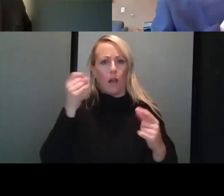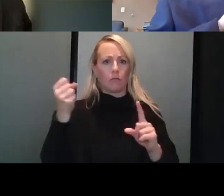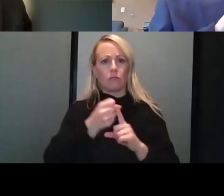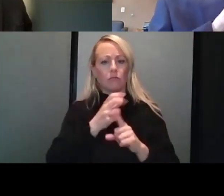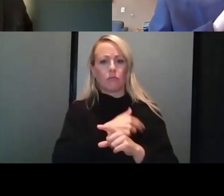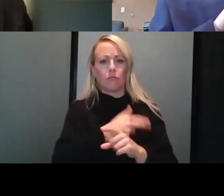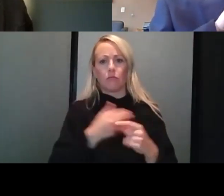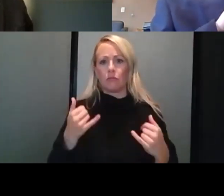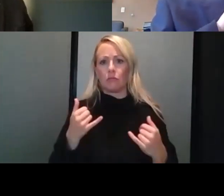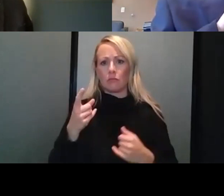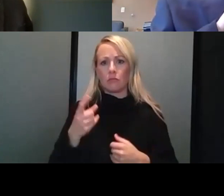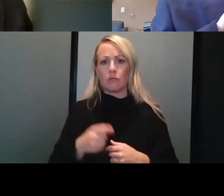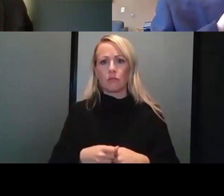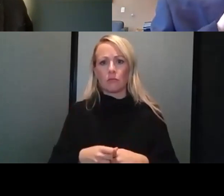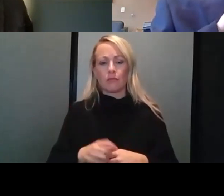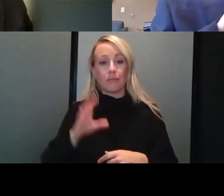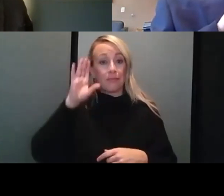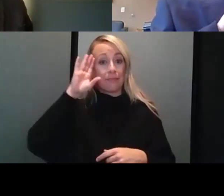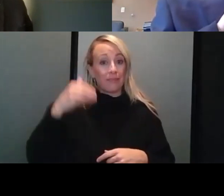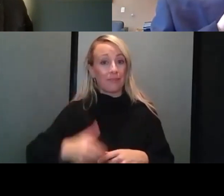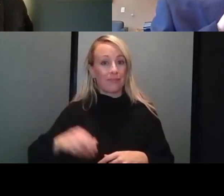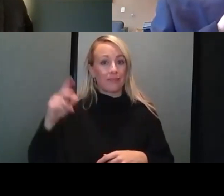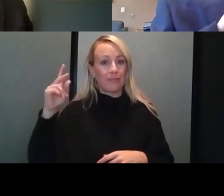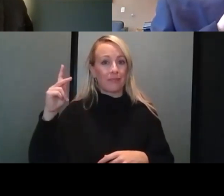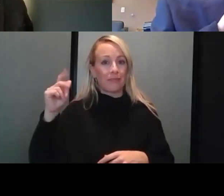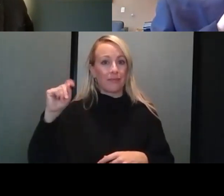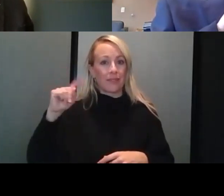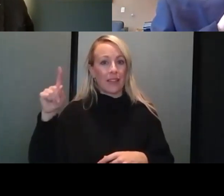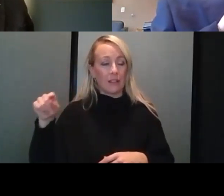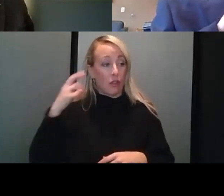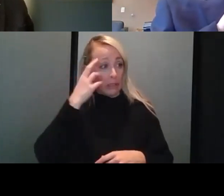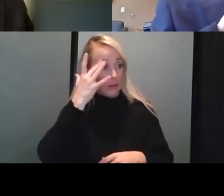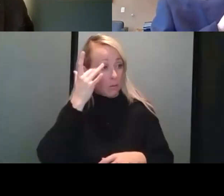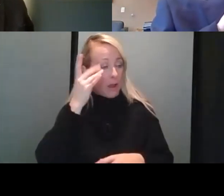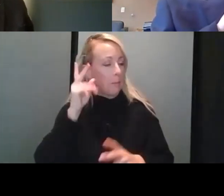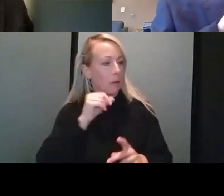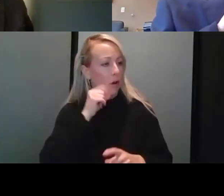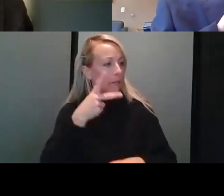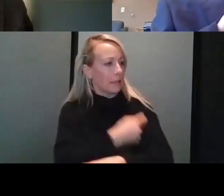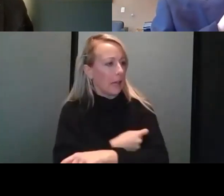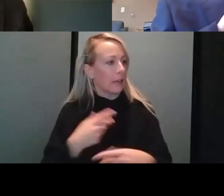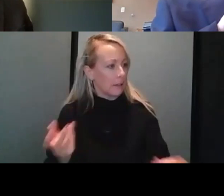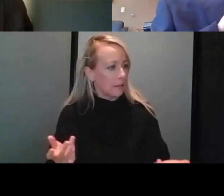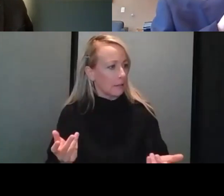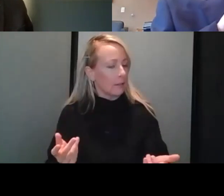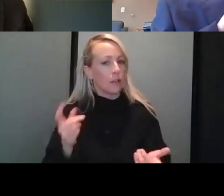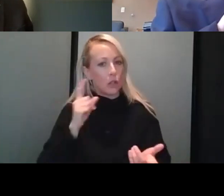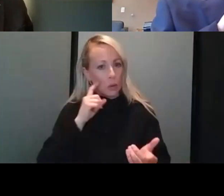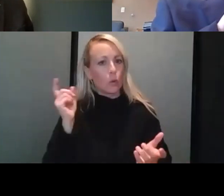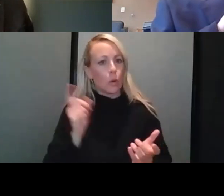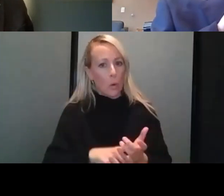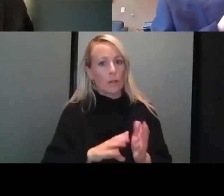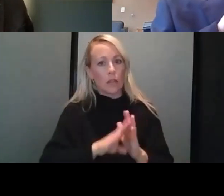Yeah, it's chaos. People are unvaccinated. The, you saw the epidemic curve that